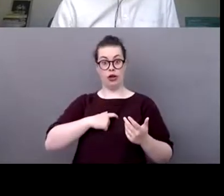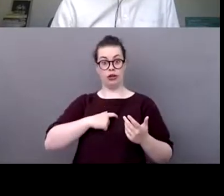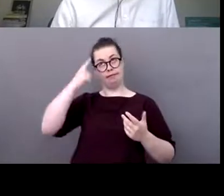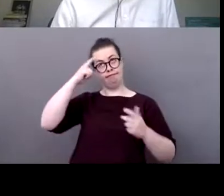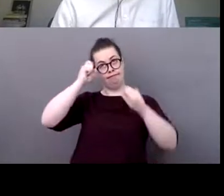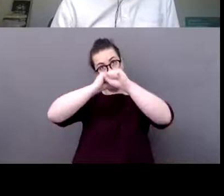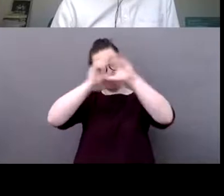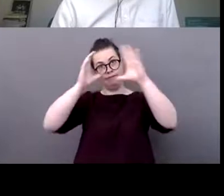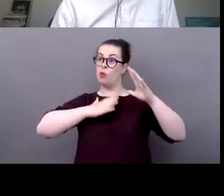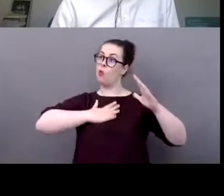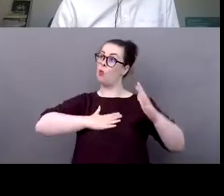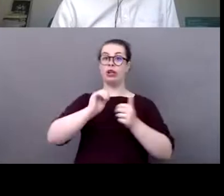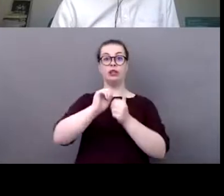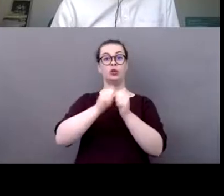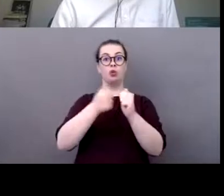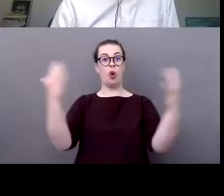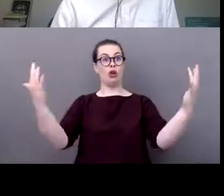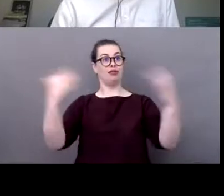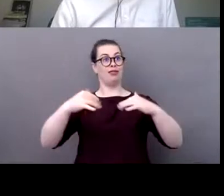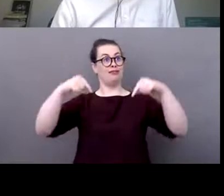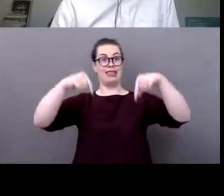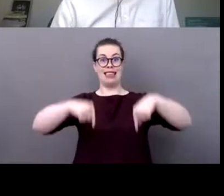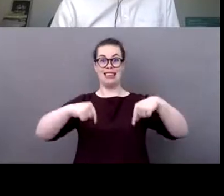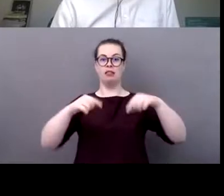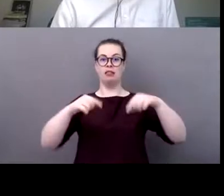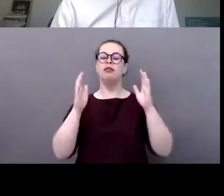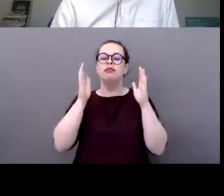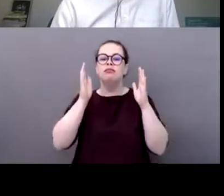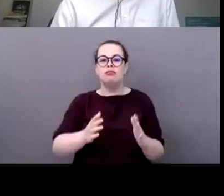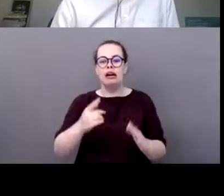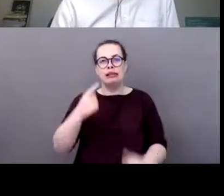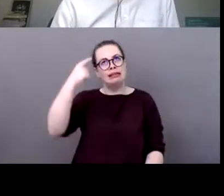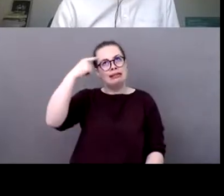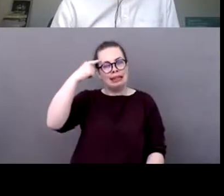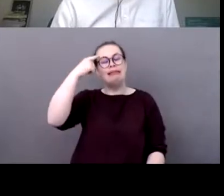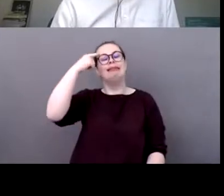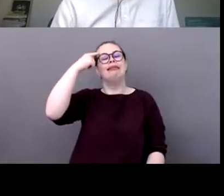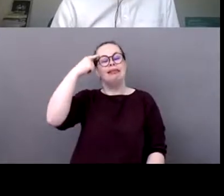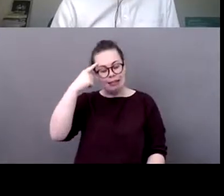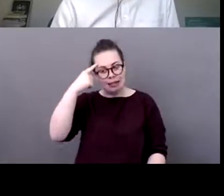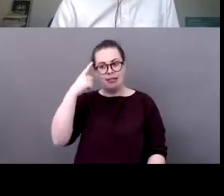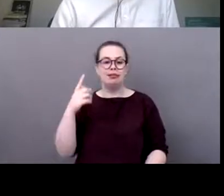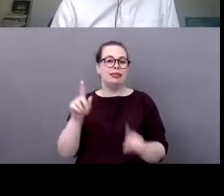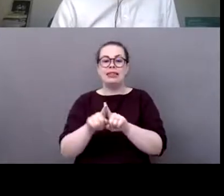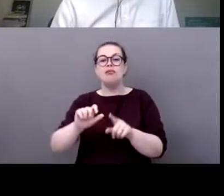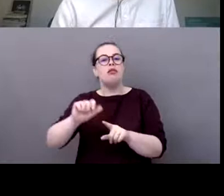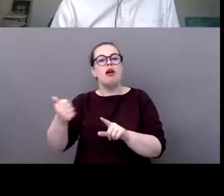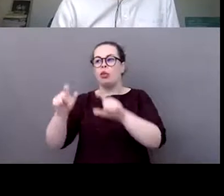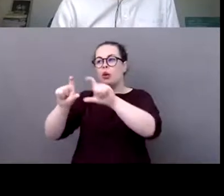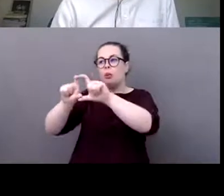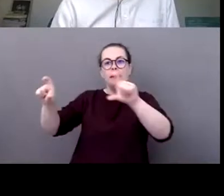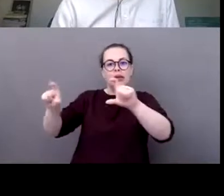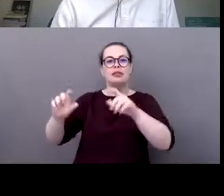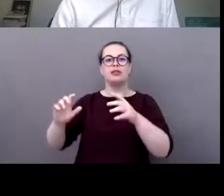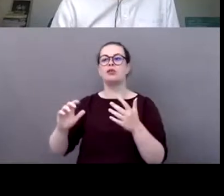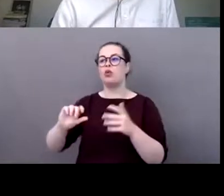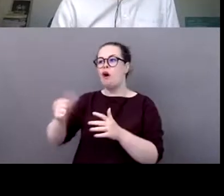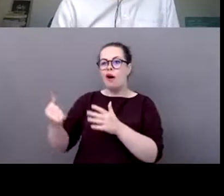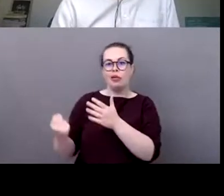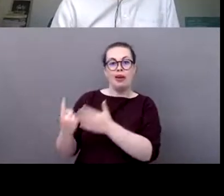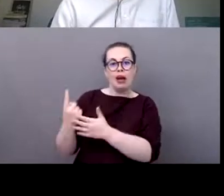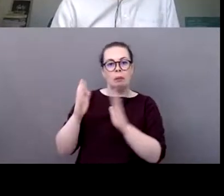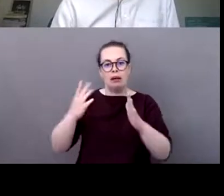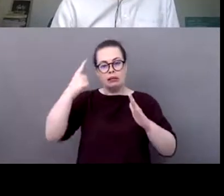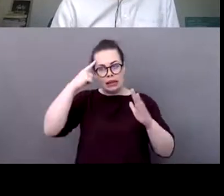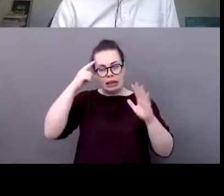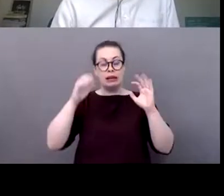look at their activity just like any other uh you know activity and business that have a potential impact on the environment and